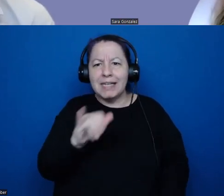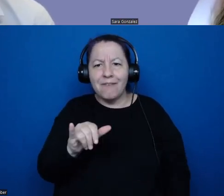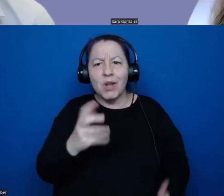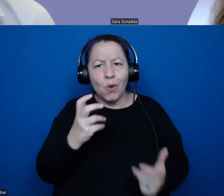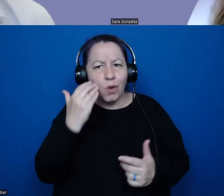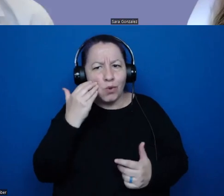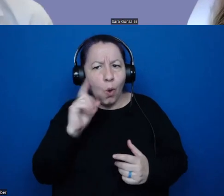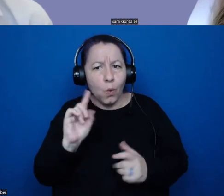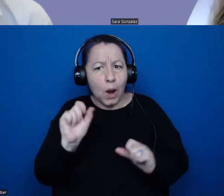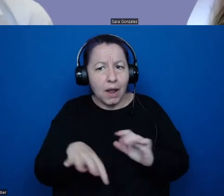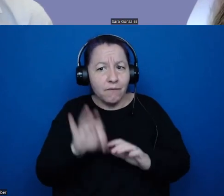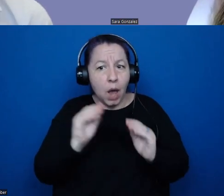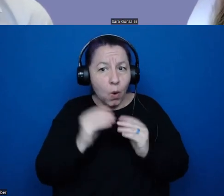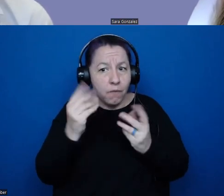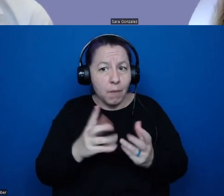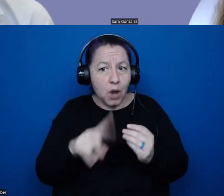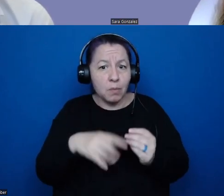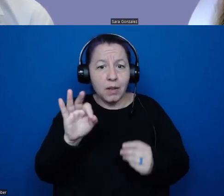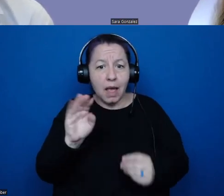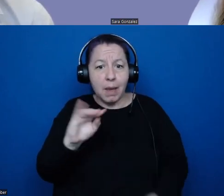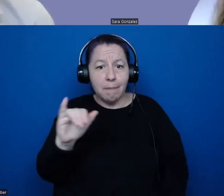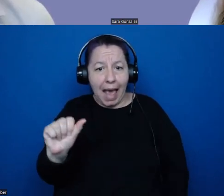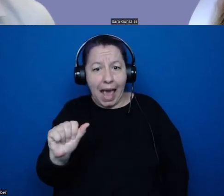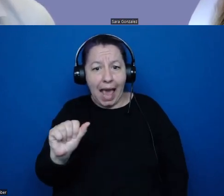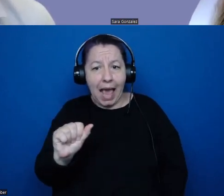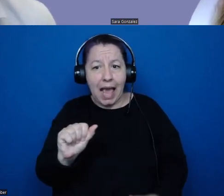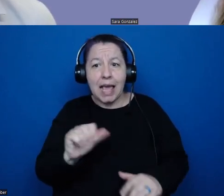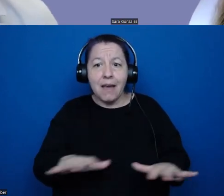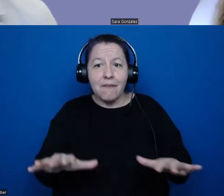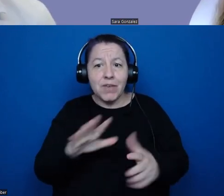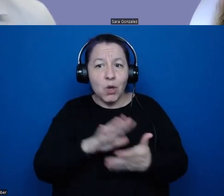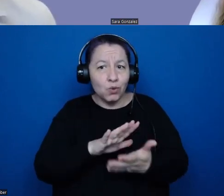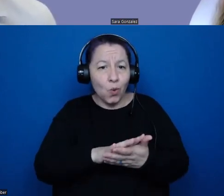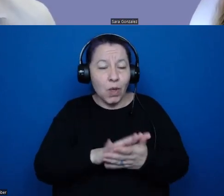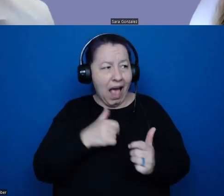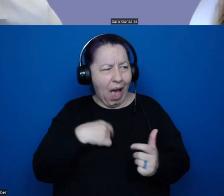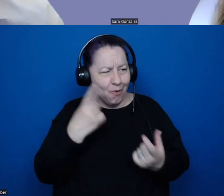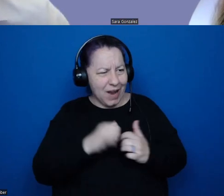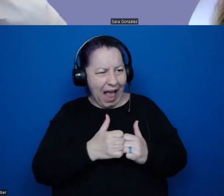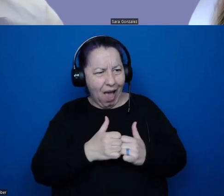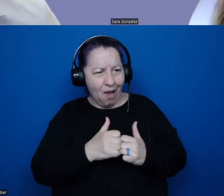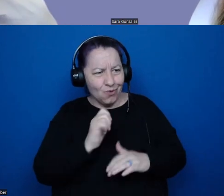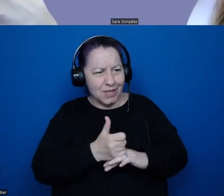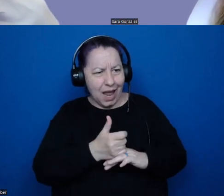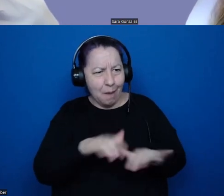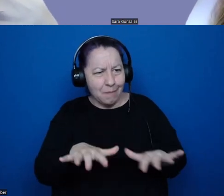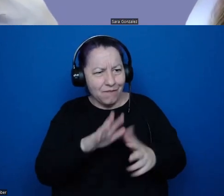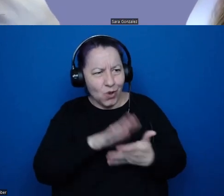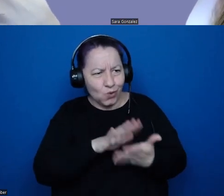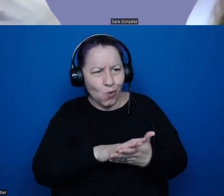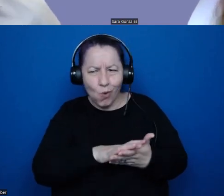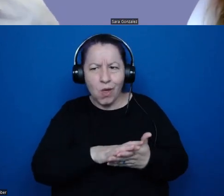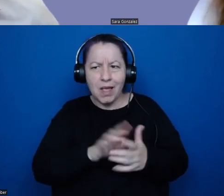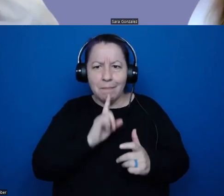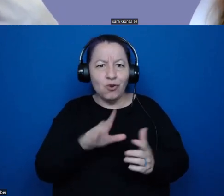can we find more info about the FMIA field school? And I was wondering how you go about setting up the field school in the first place and making sure that all the